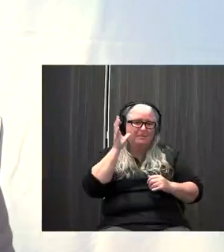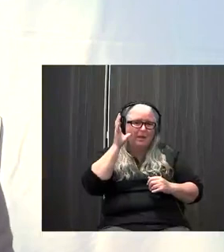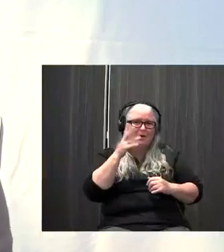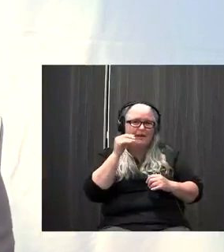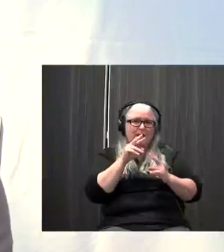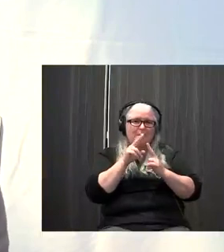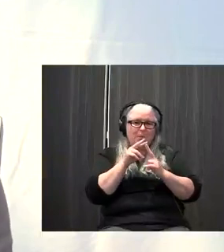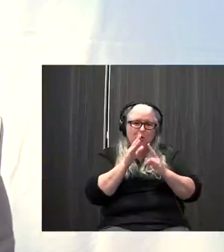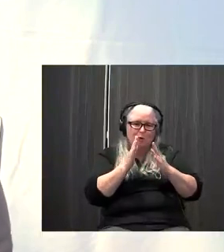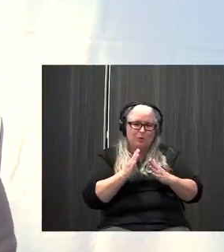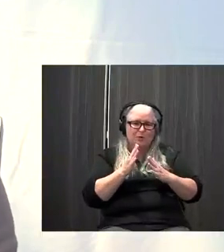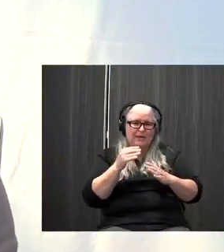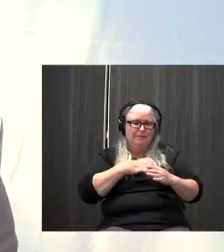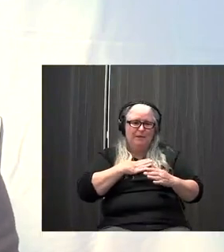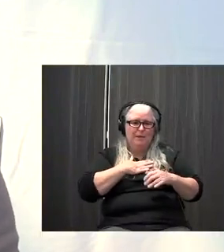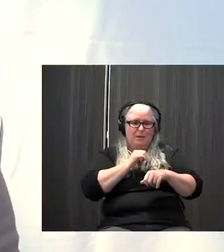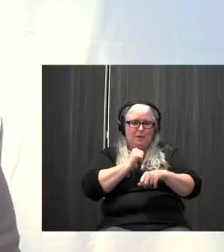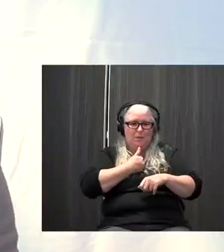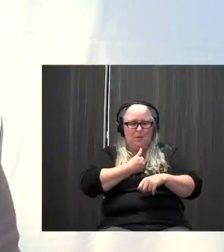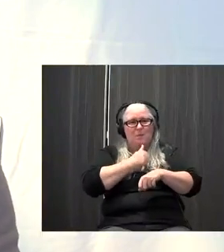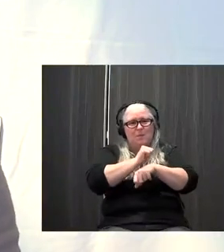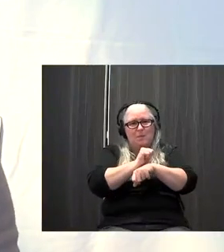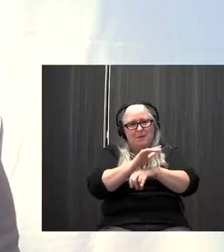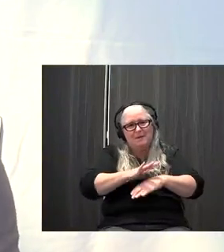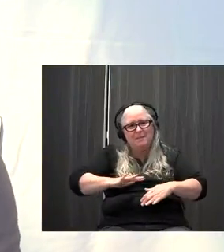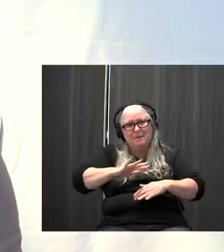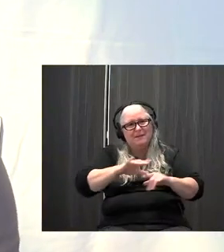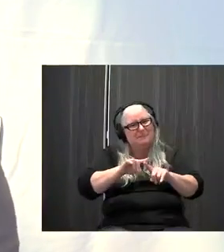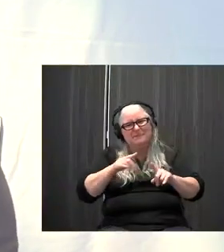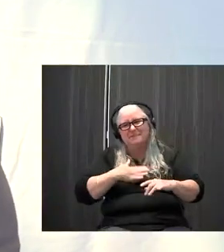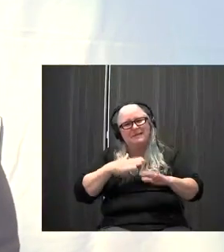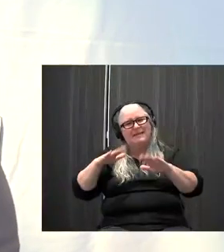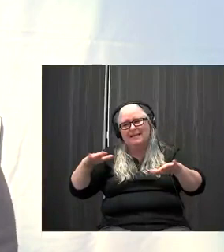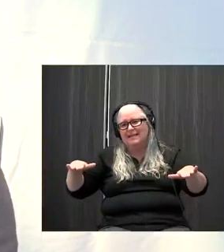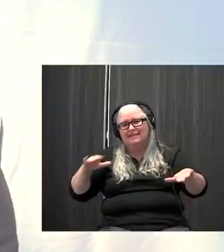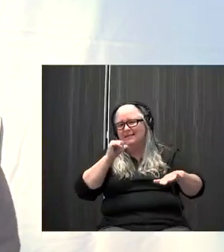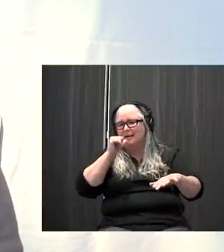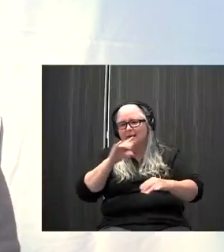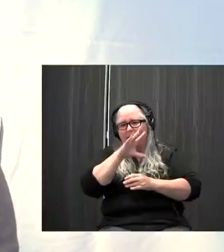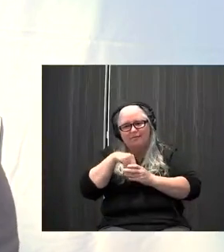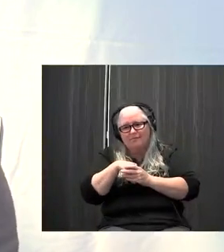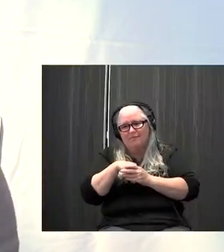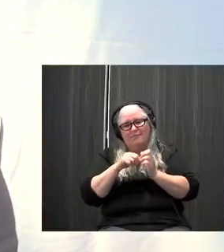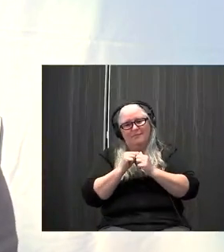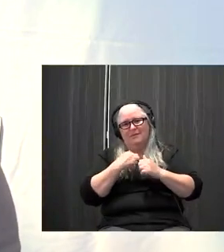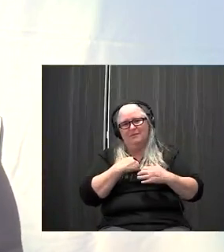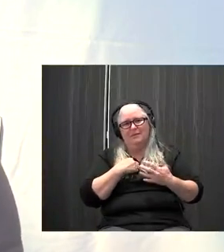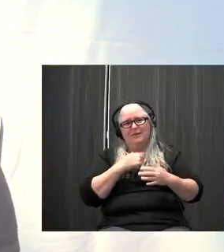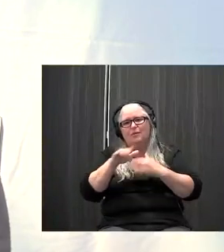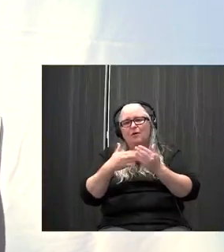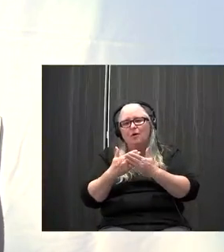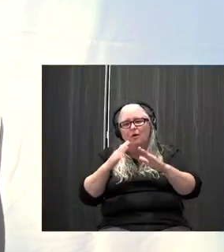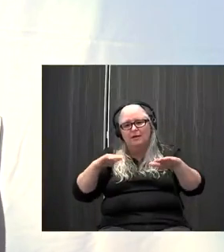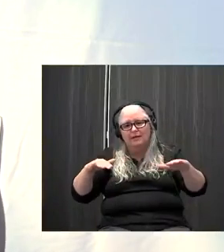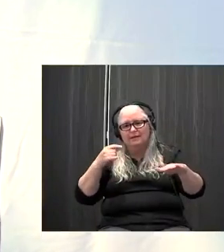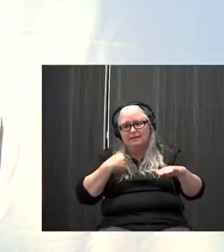partner and within my own kind of workspace. My kids have not engaged terribly. They just don't. As all kids, they're finding their own